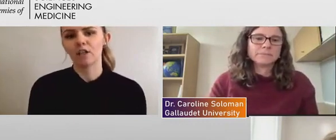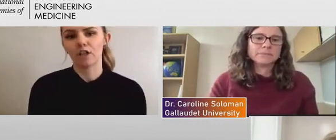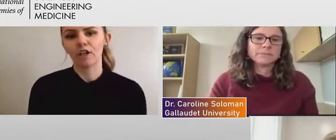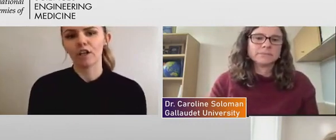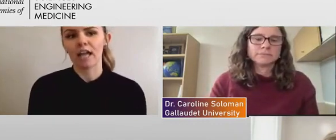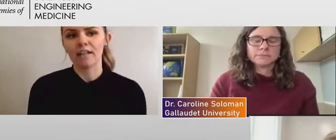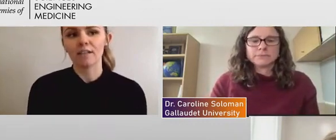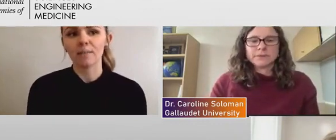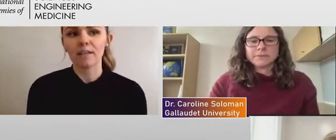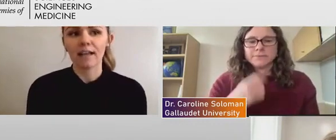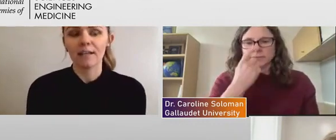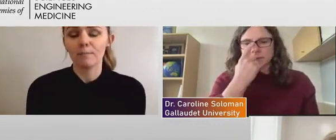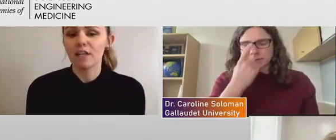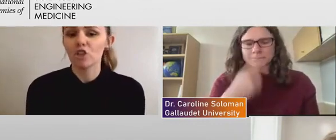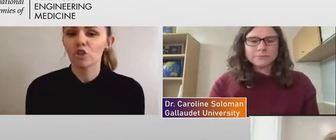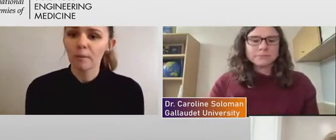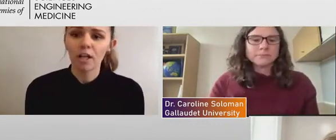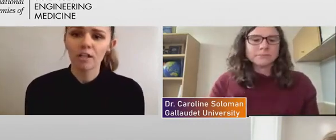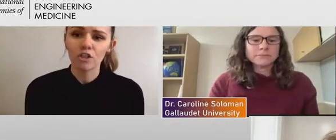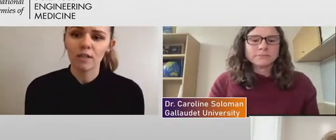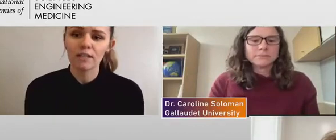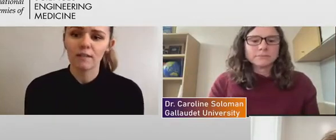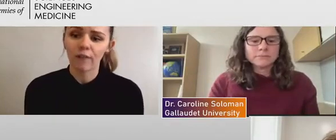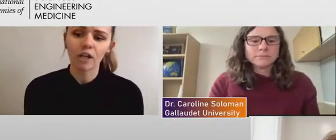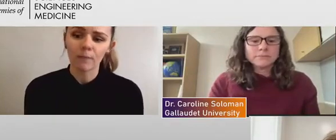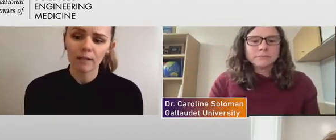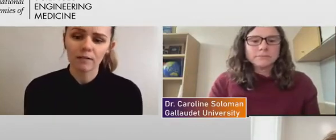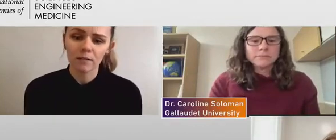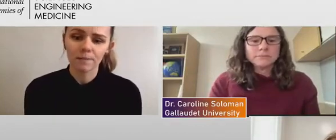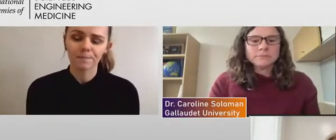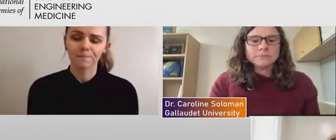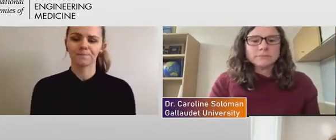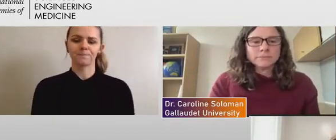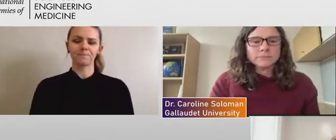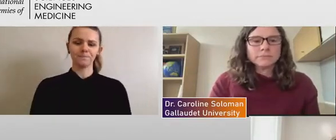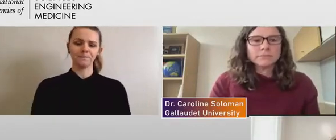something to learn and something that can be contributed to these environments.